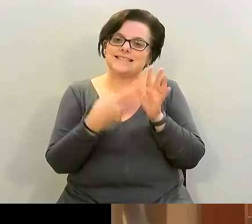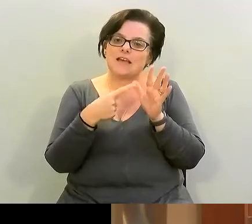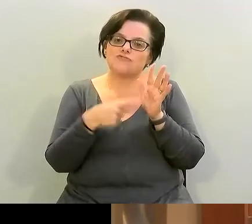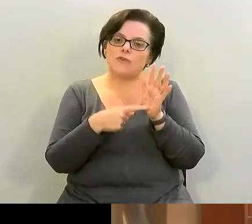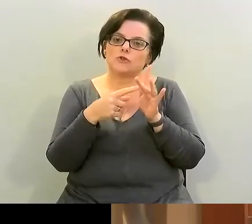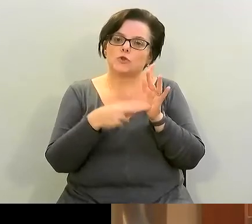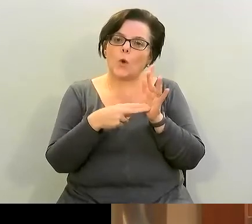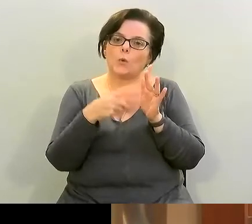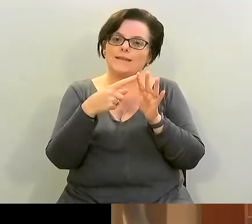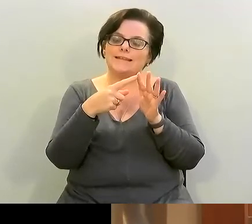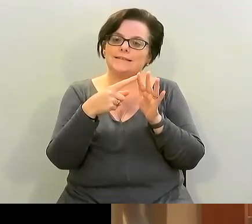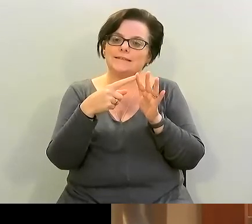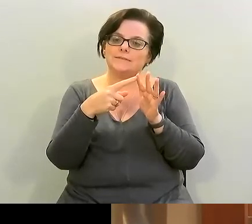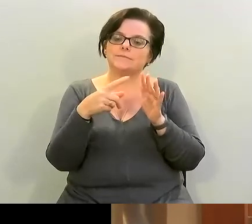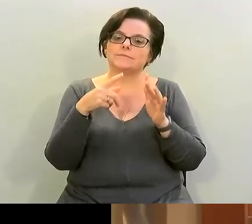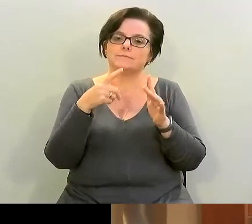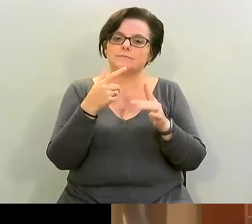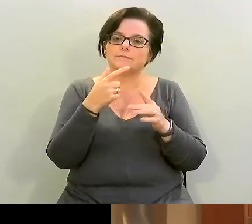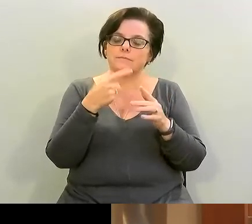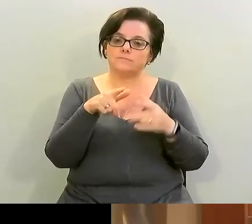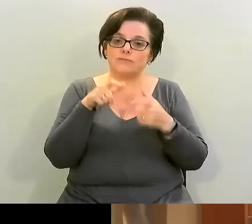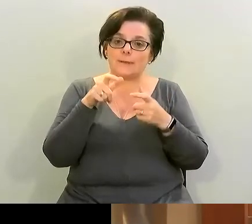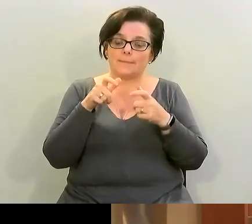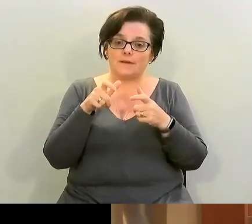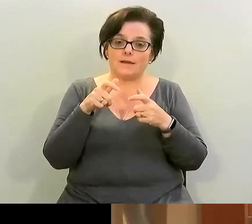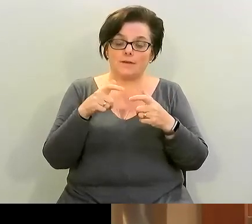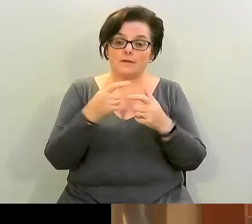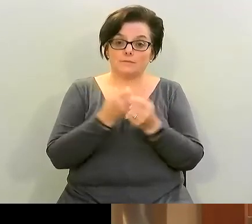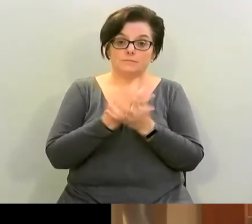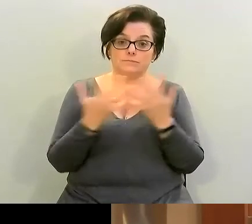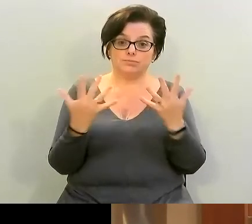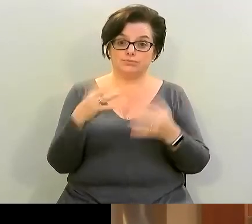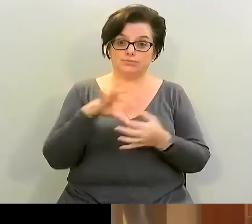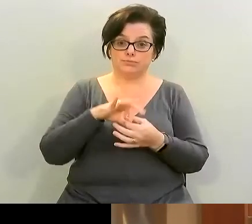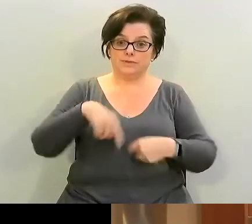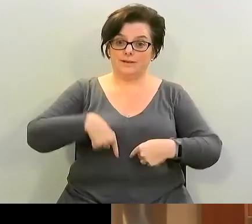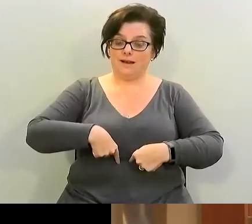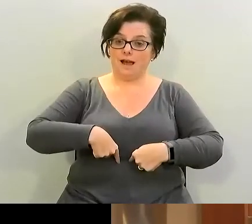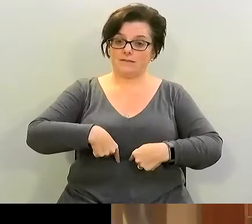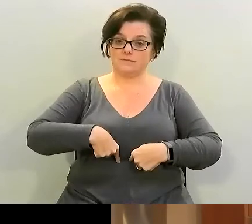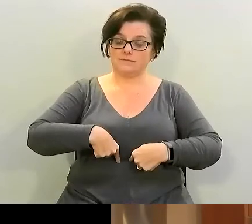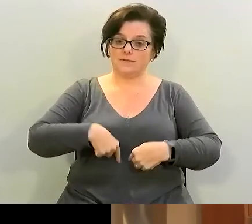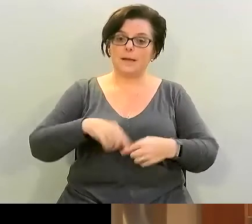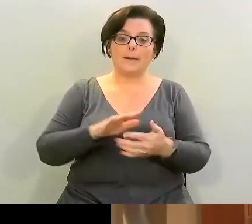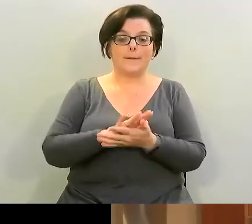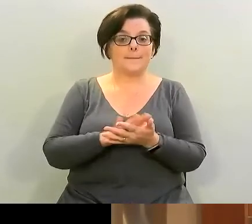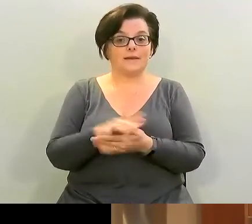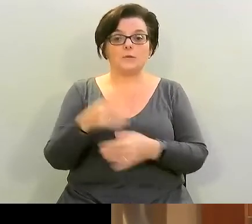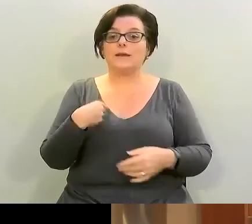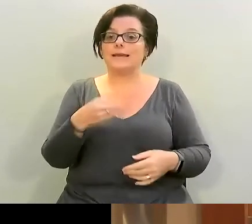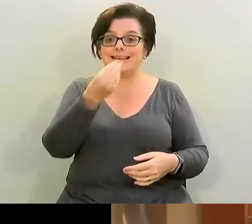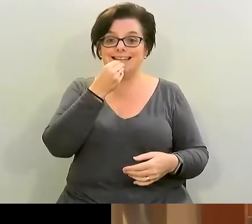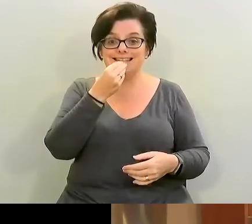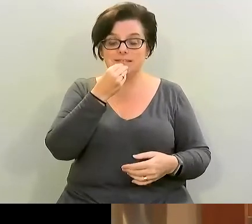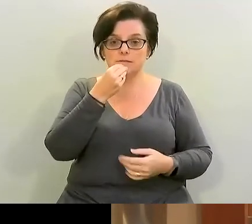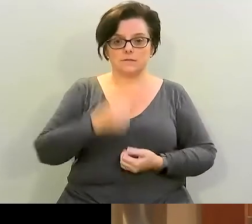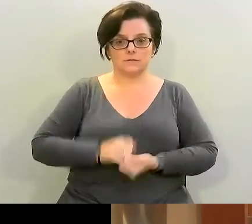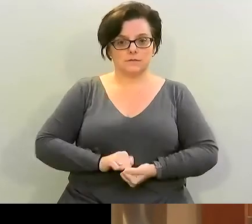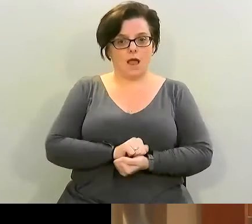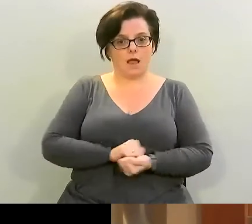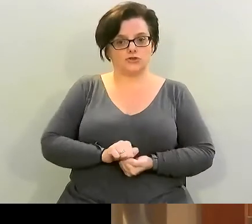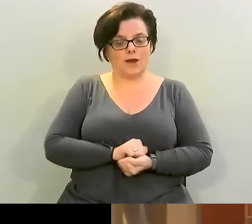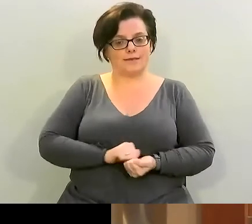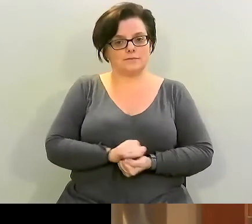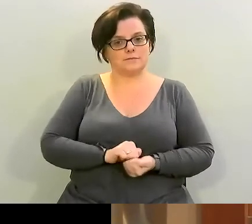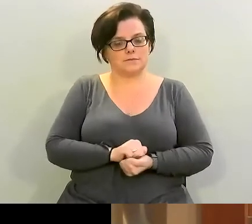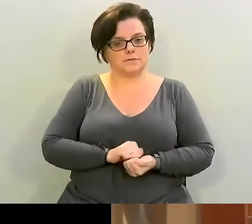or more of them are located in the gut it's telling us that what we eat as it gets digested is going to